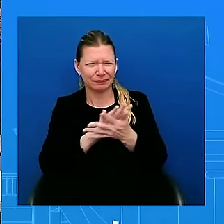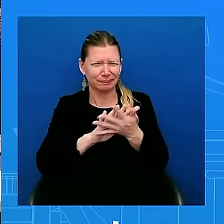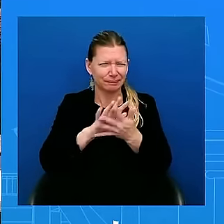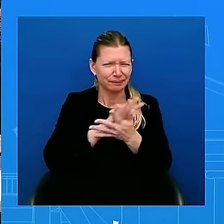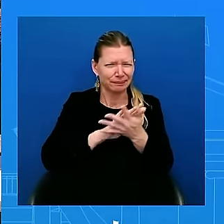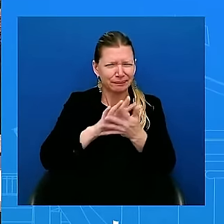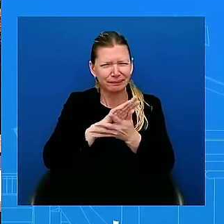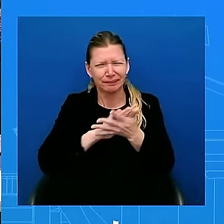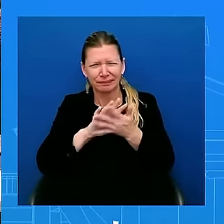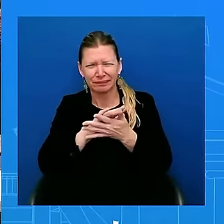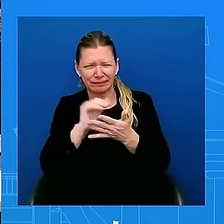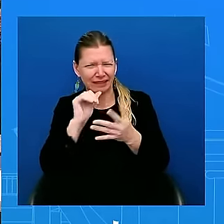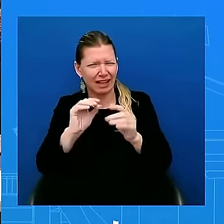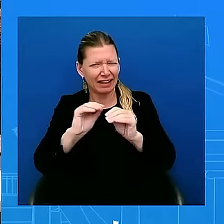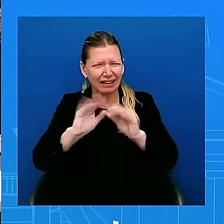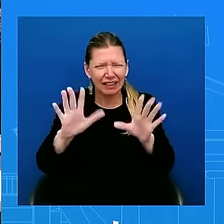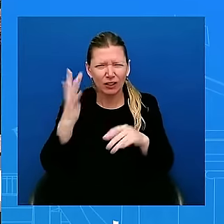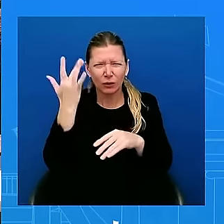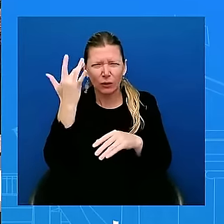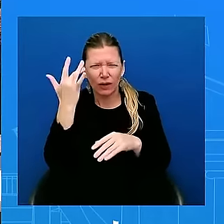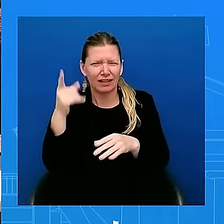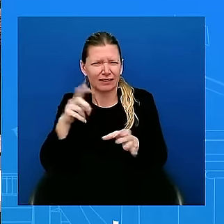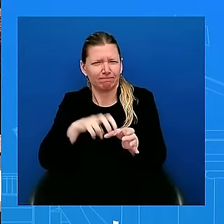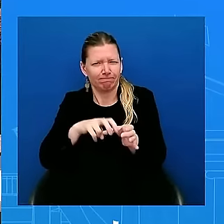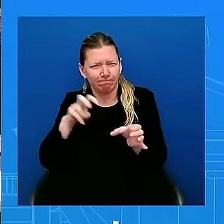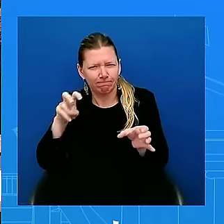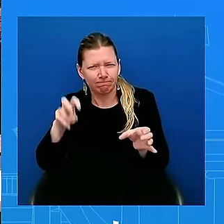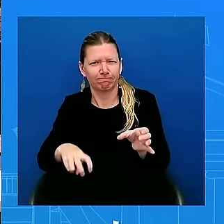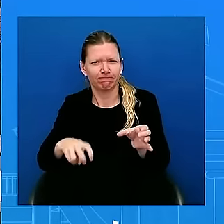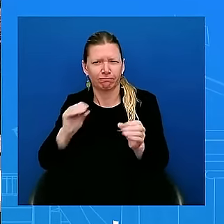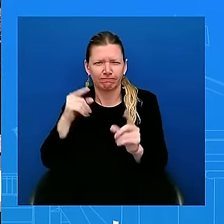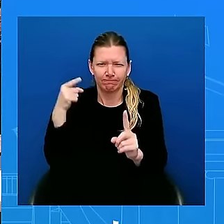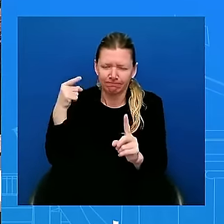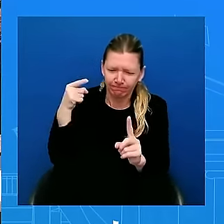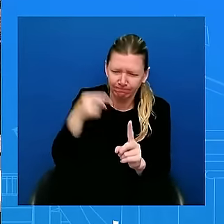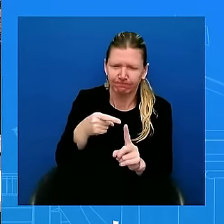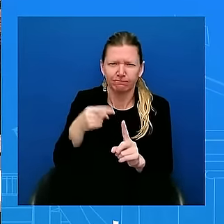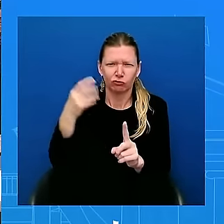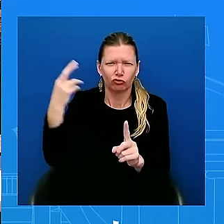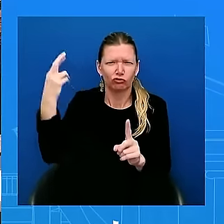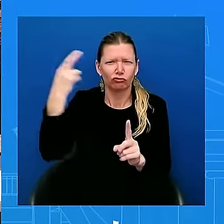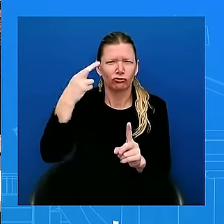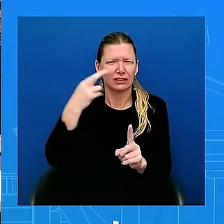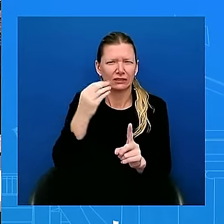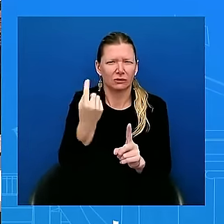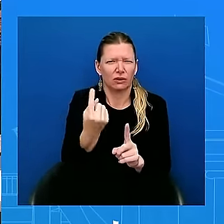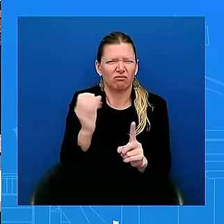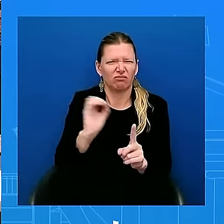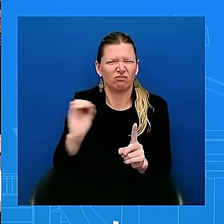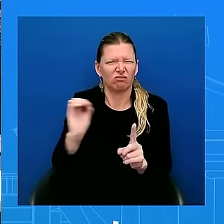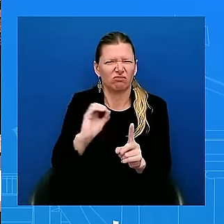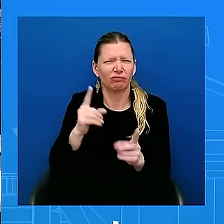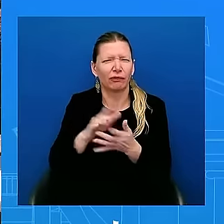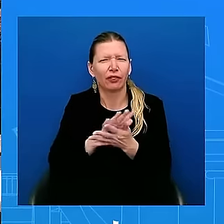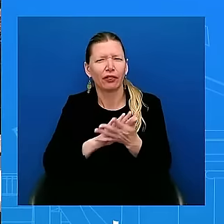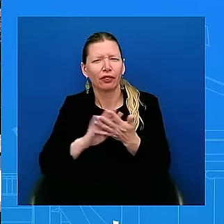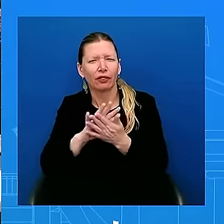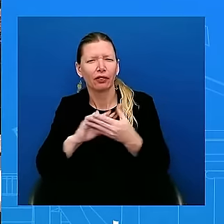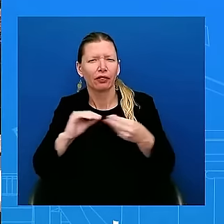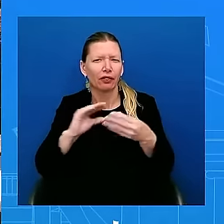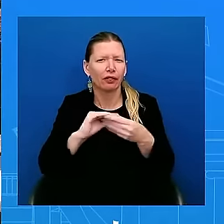excerpts that you bring up, he says that the best way forward is to pass the torch to a new generation.